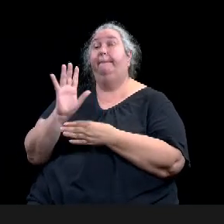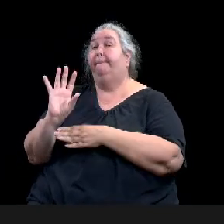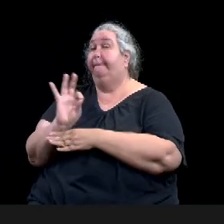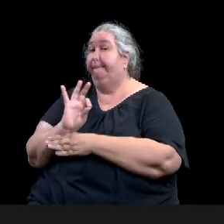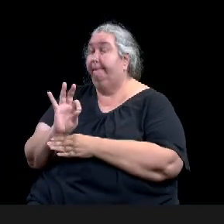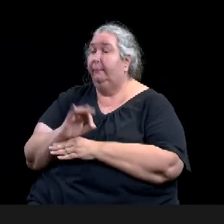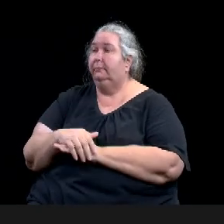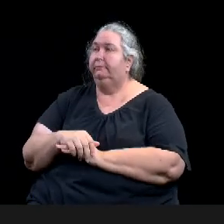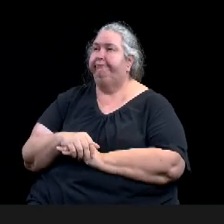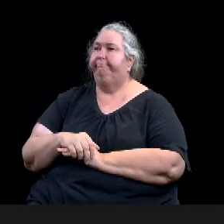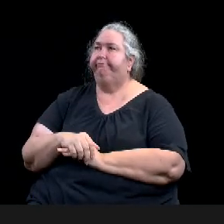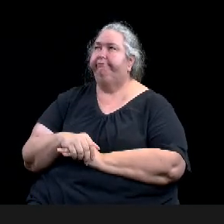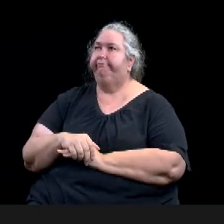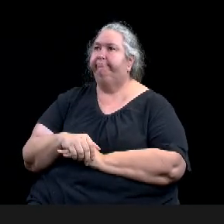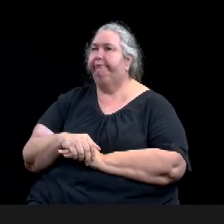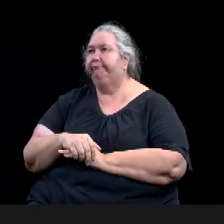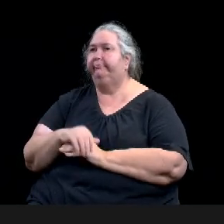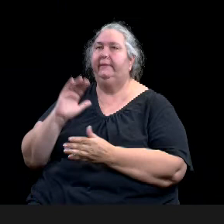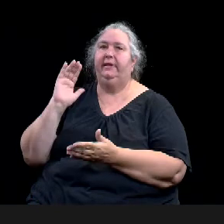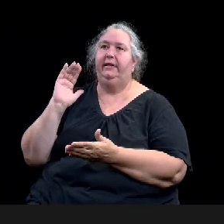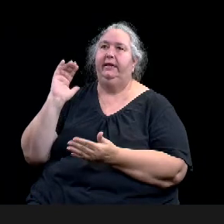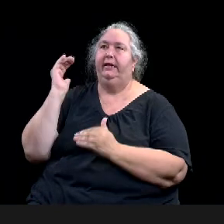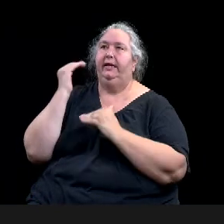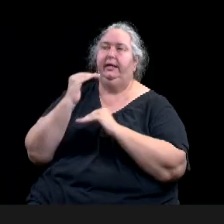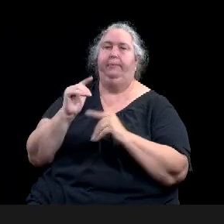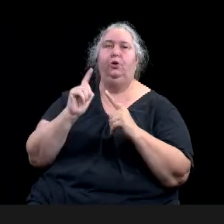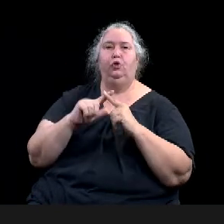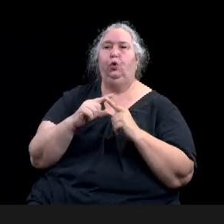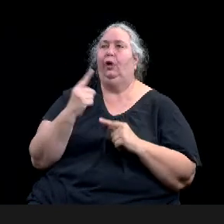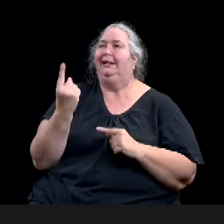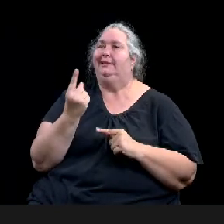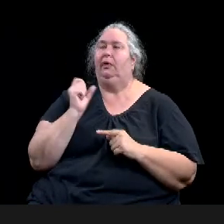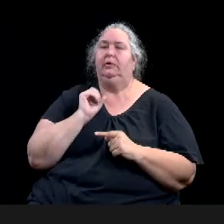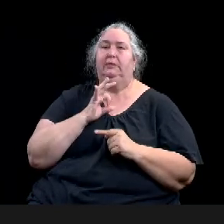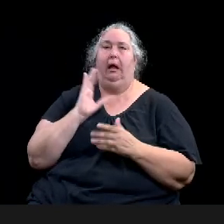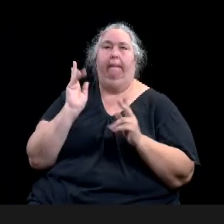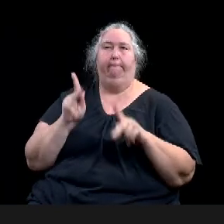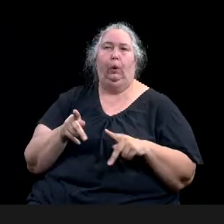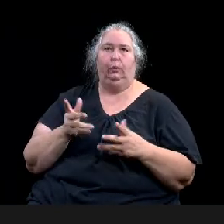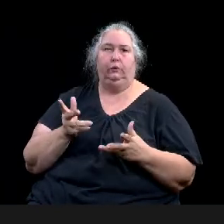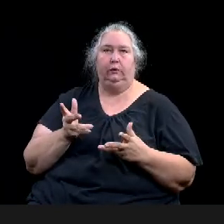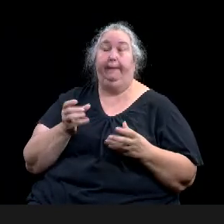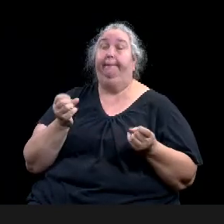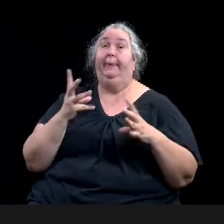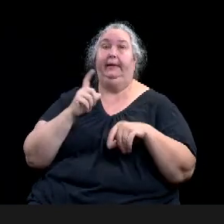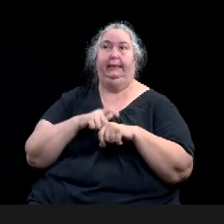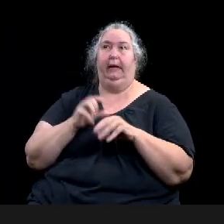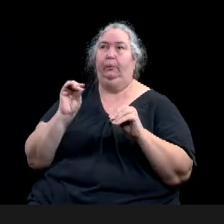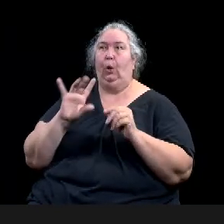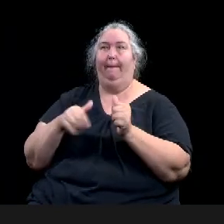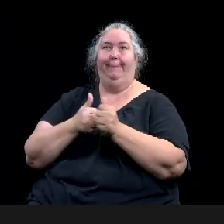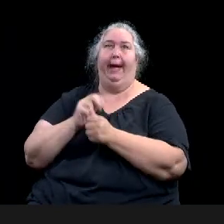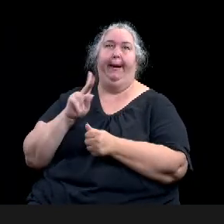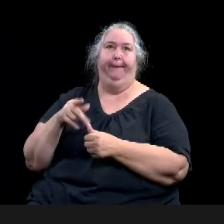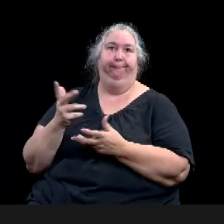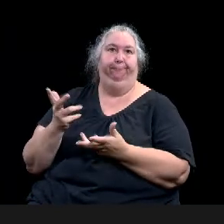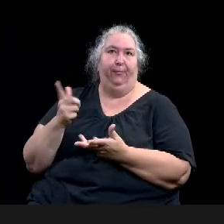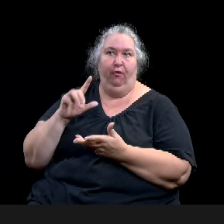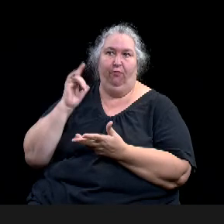backup to that, to that individual position, uh, staff numbers have been unchanged for over a decade,